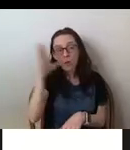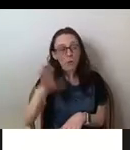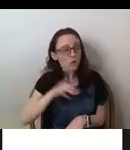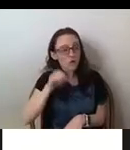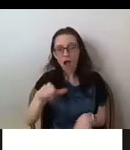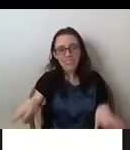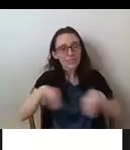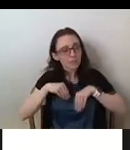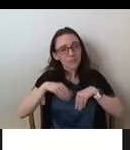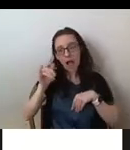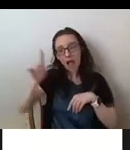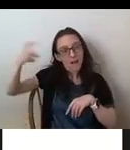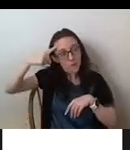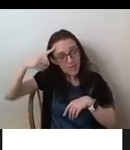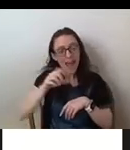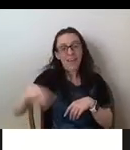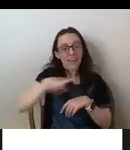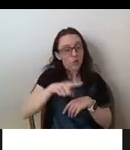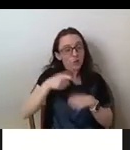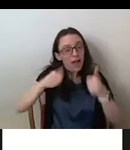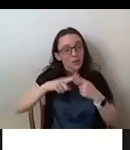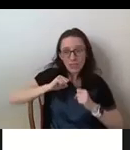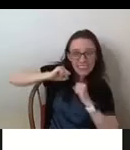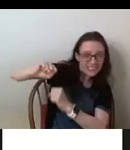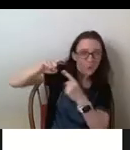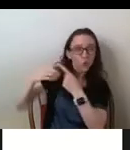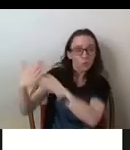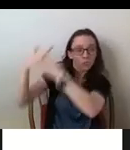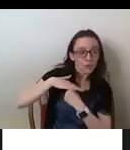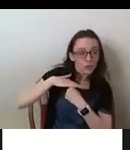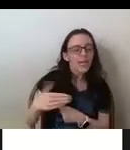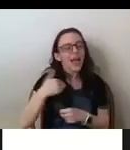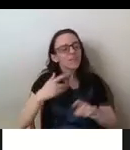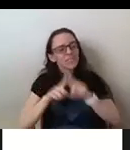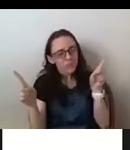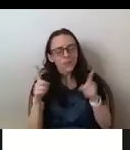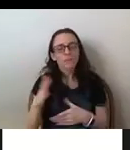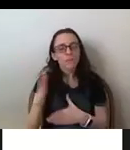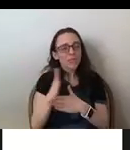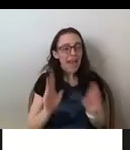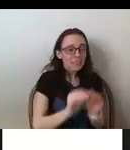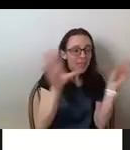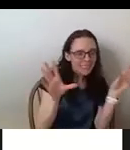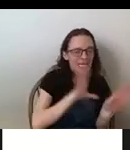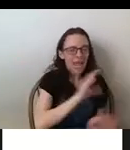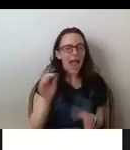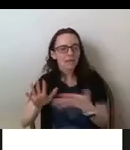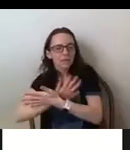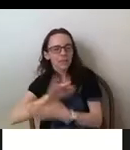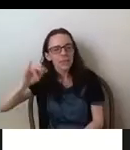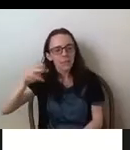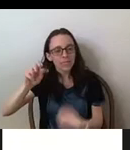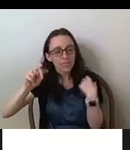as a result resisting oppression, there's a difference between an explicit and versus implicit mode, aka addressing a certain way to relieve